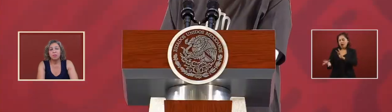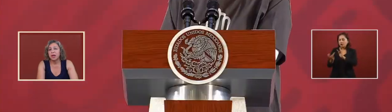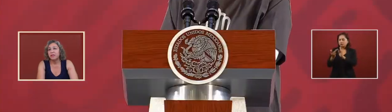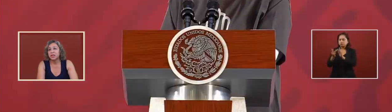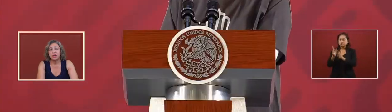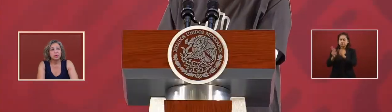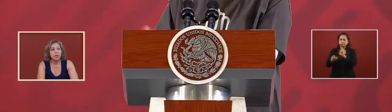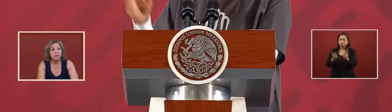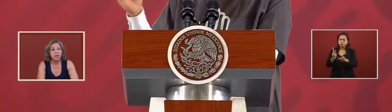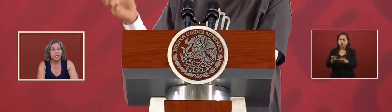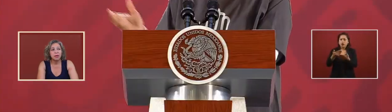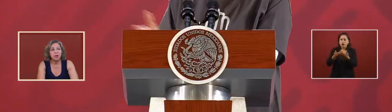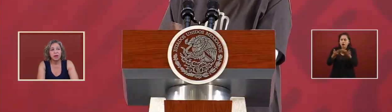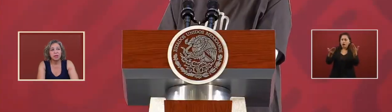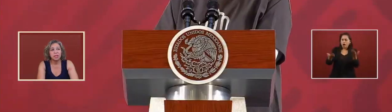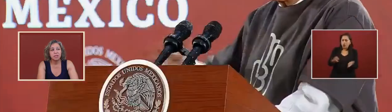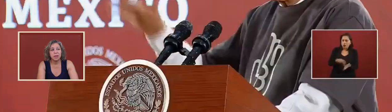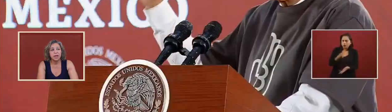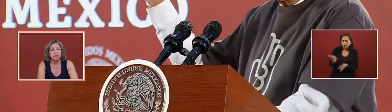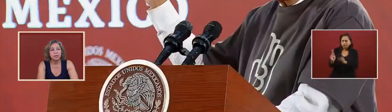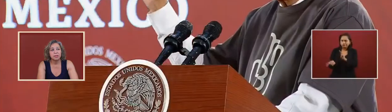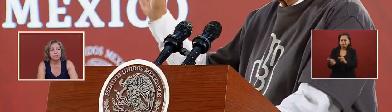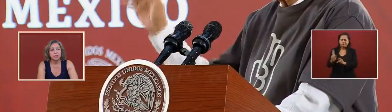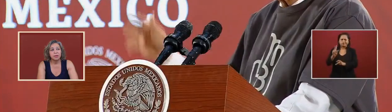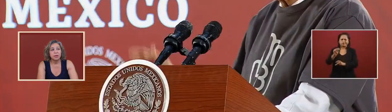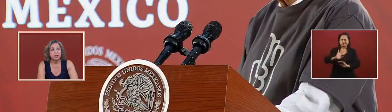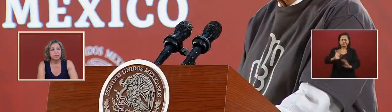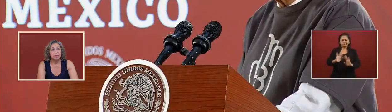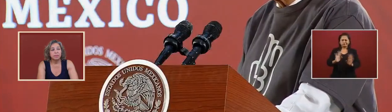with that but I haven't talked with him again regarding these matters